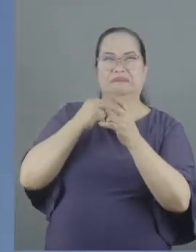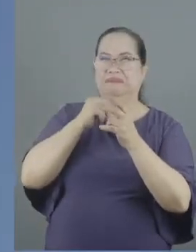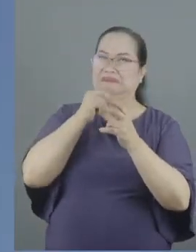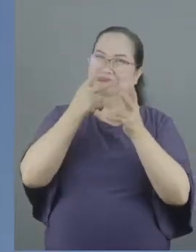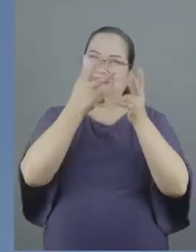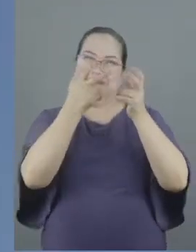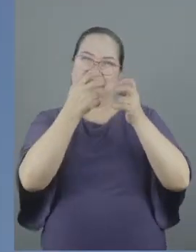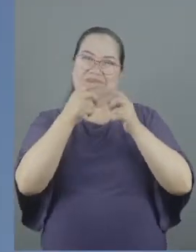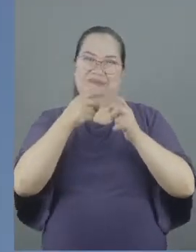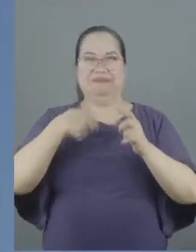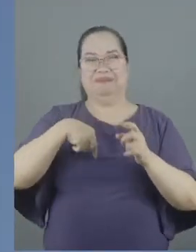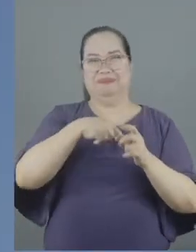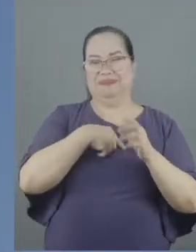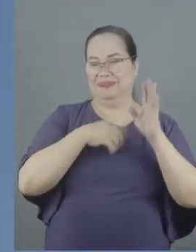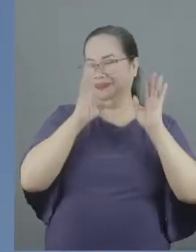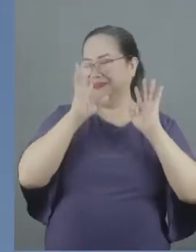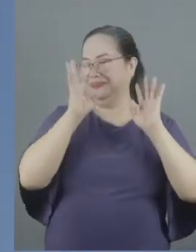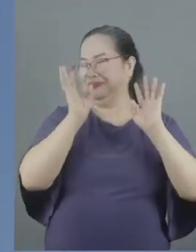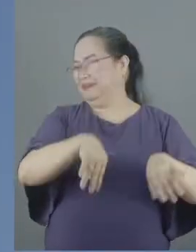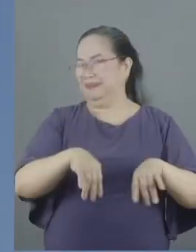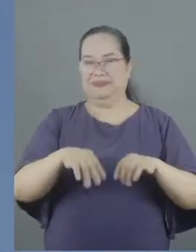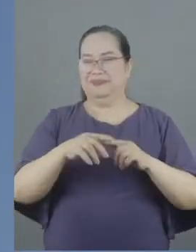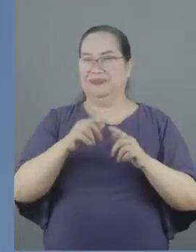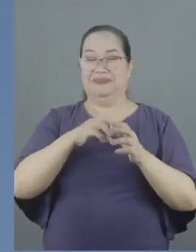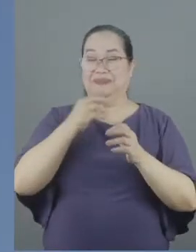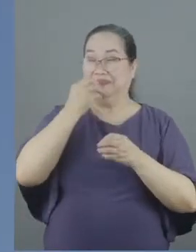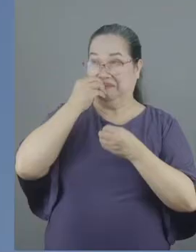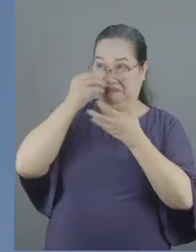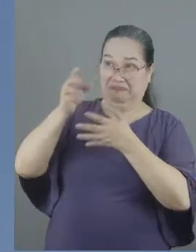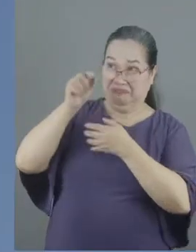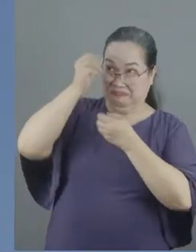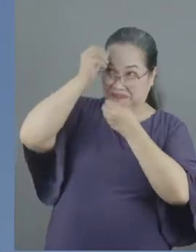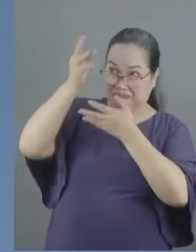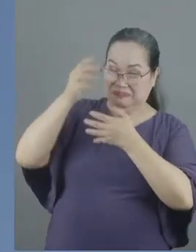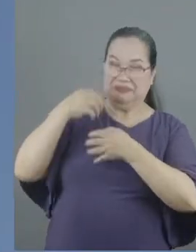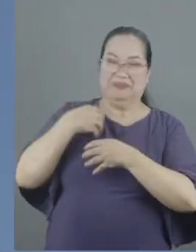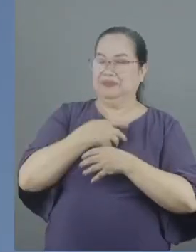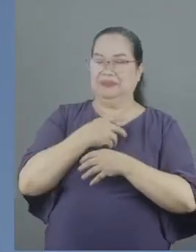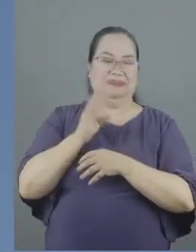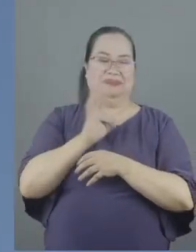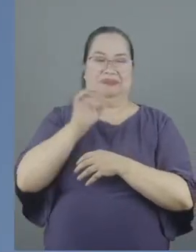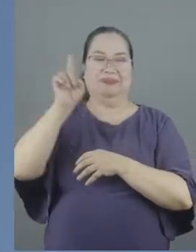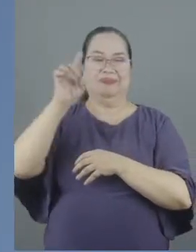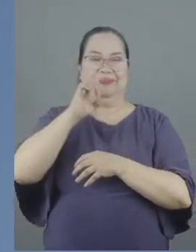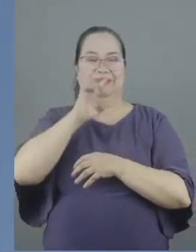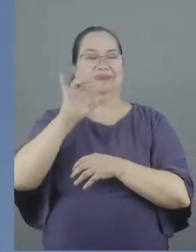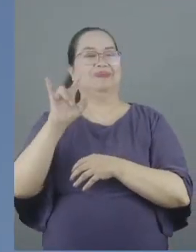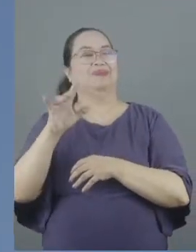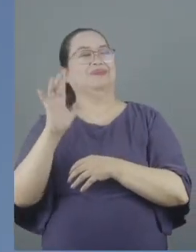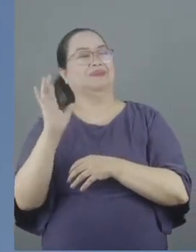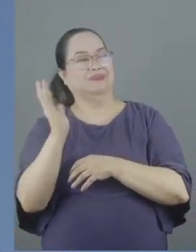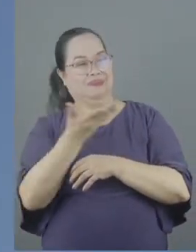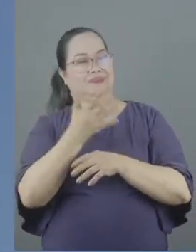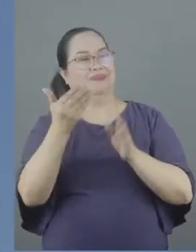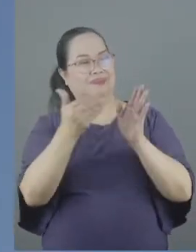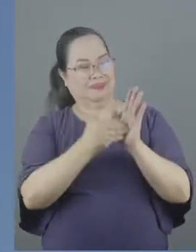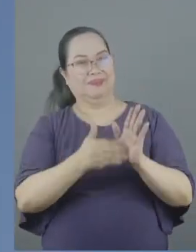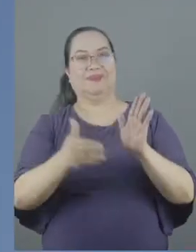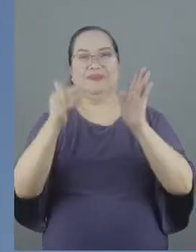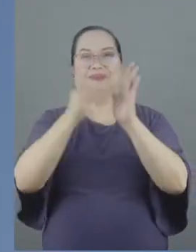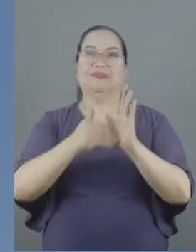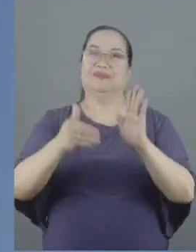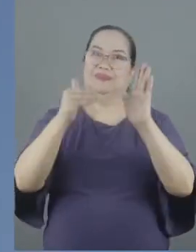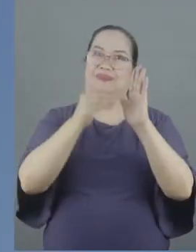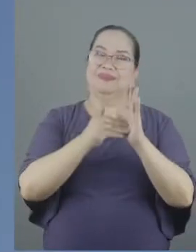Some of us think, ah, you know, even if I tell him where he went wrong, he will just do the same thing over and over again.